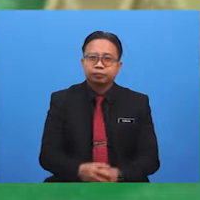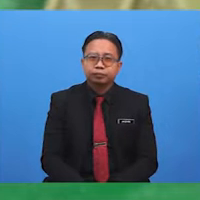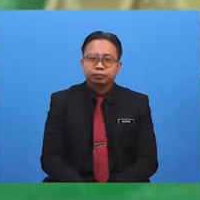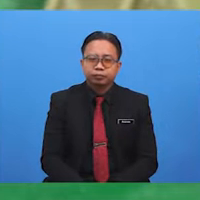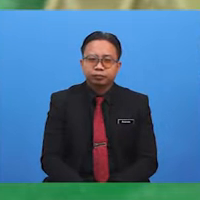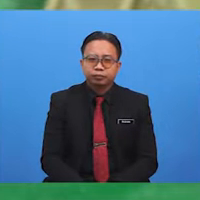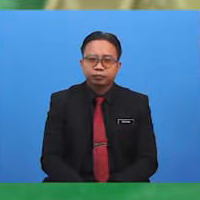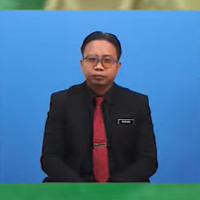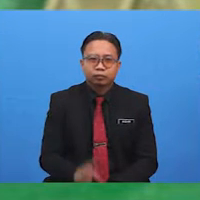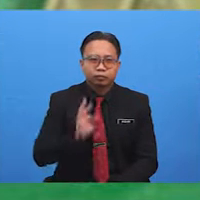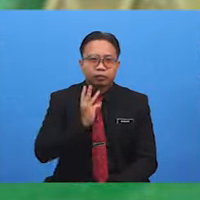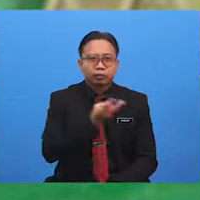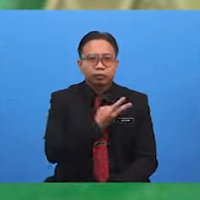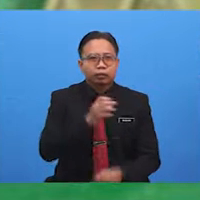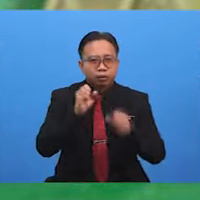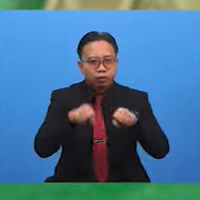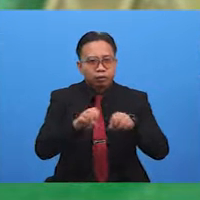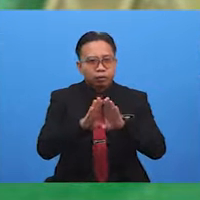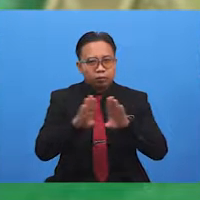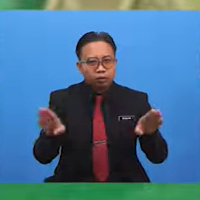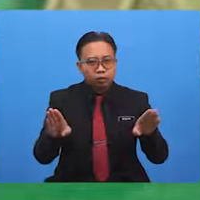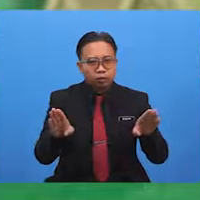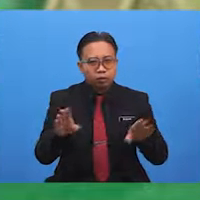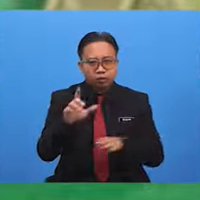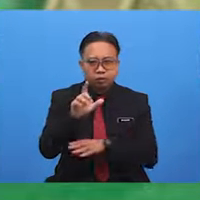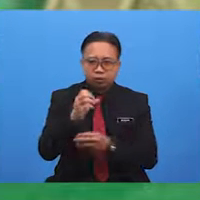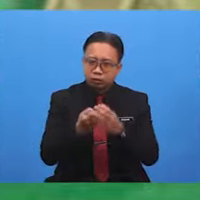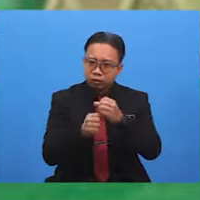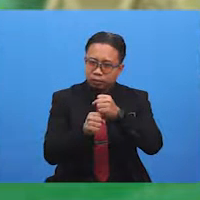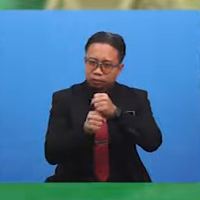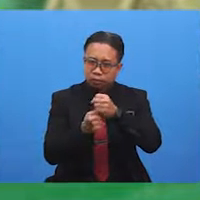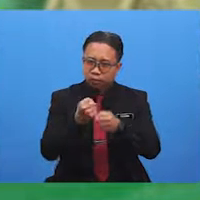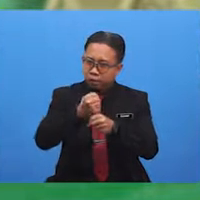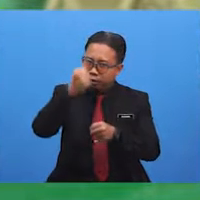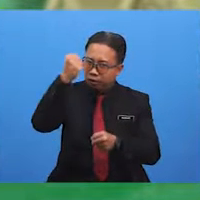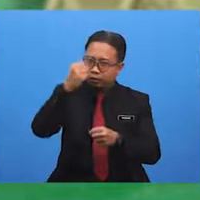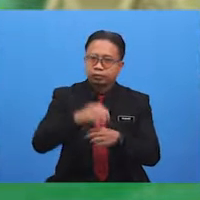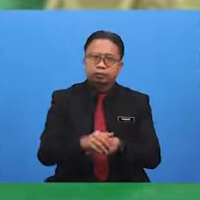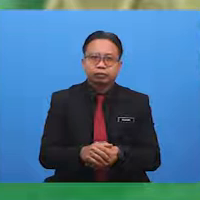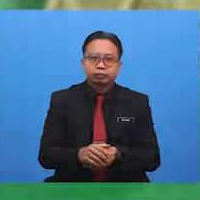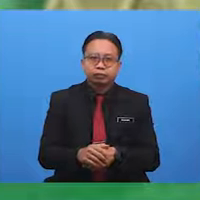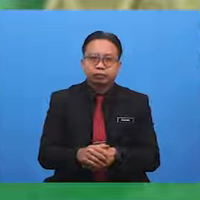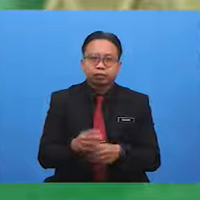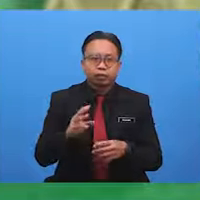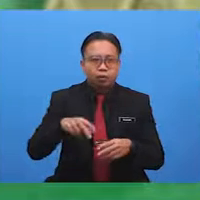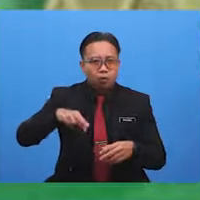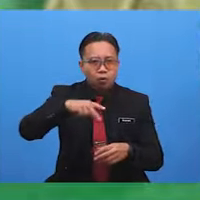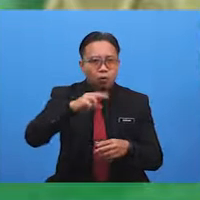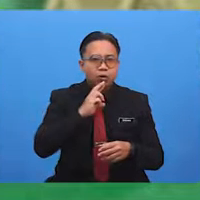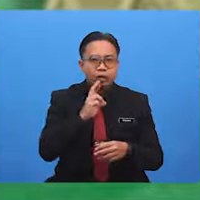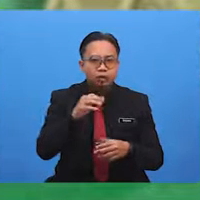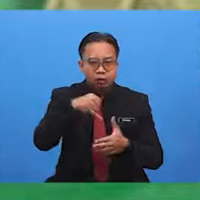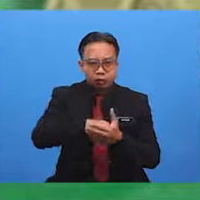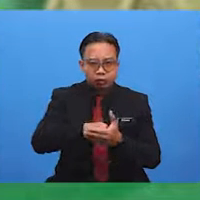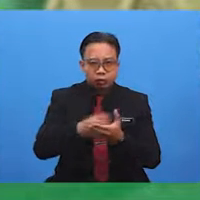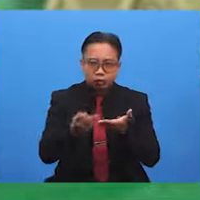Finally, Michaelia opened the antique lazy umbrella in the shade and walked her way into the